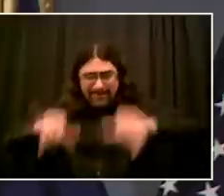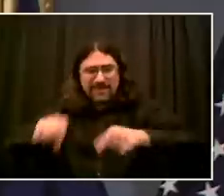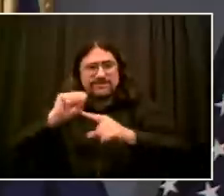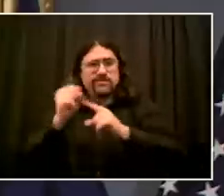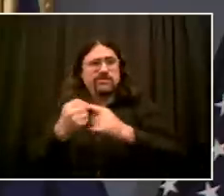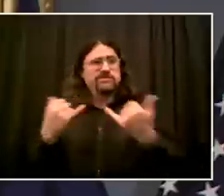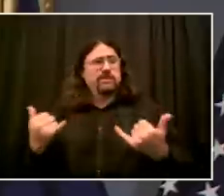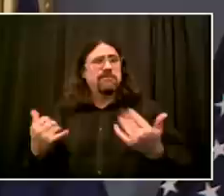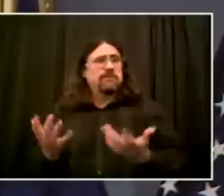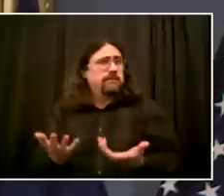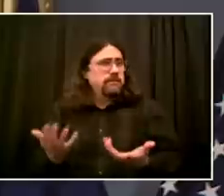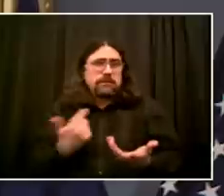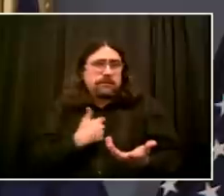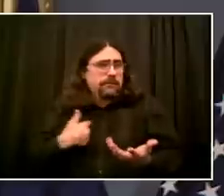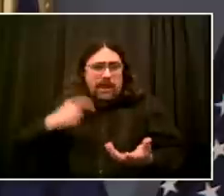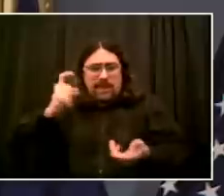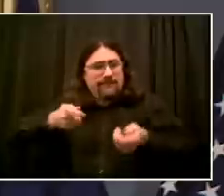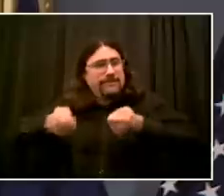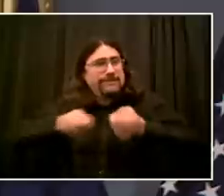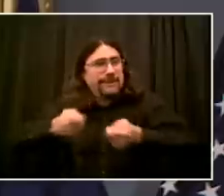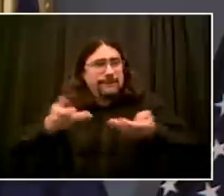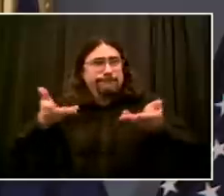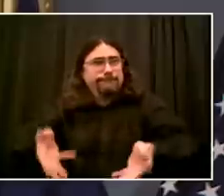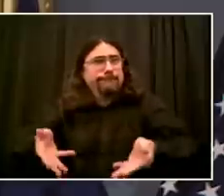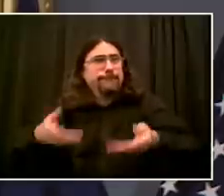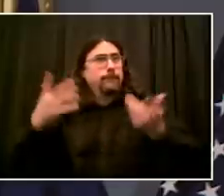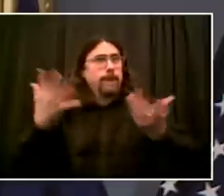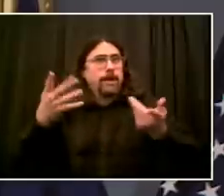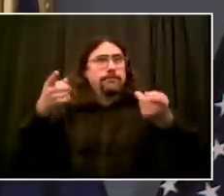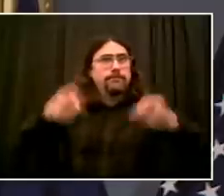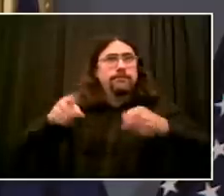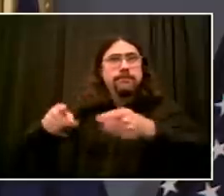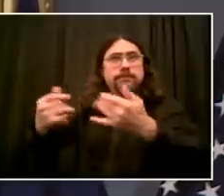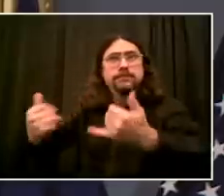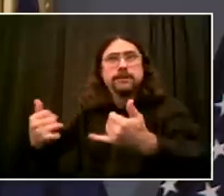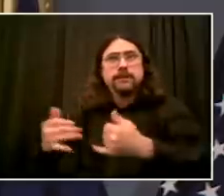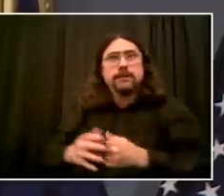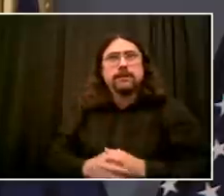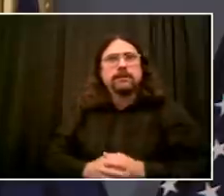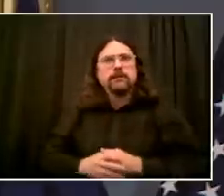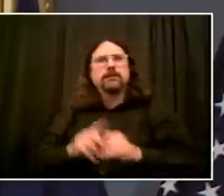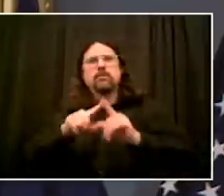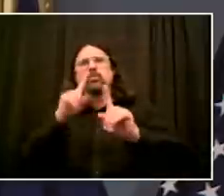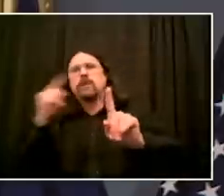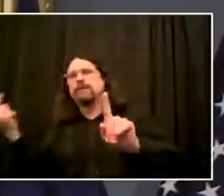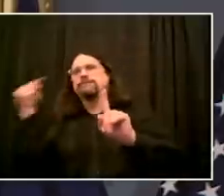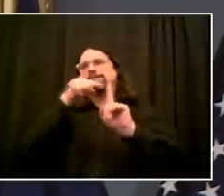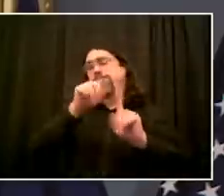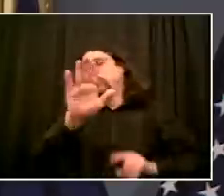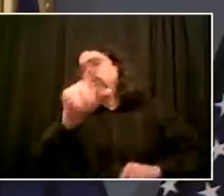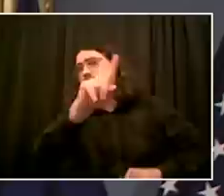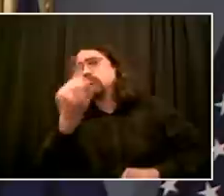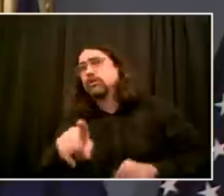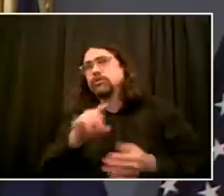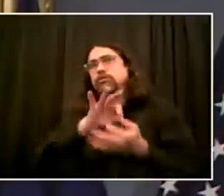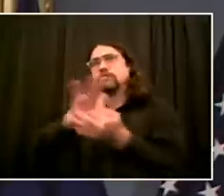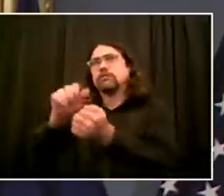find ways to support our young people. I know the city council does and I give them a lot of credit. They've made it a major, major priority.